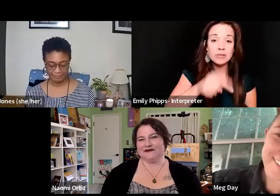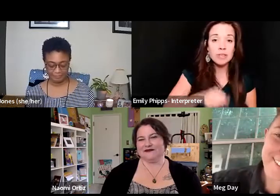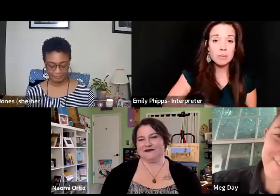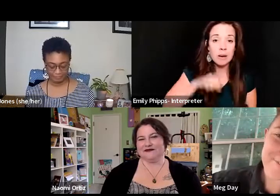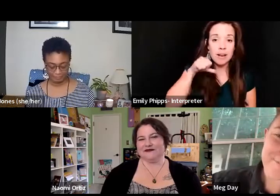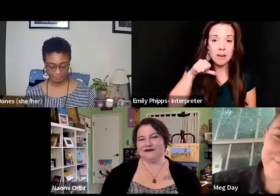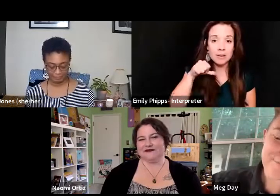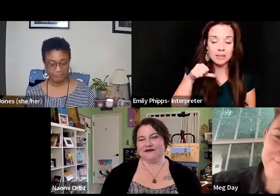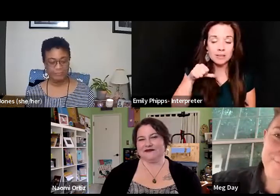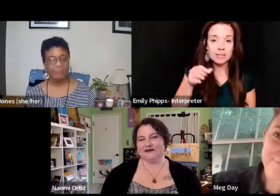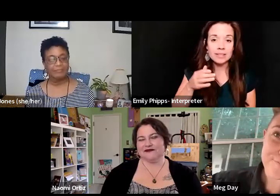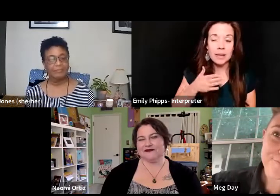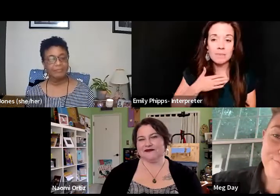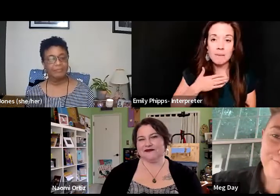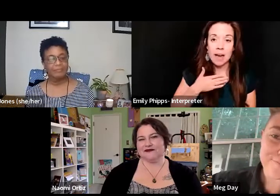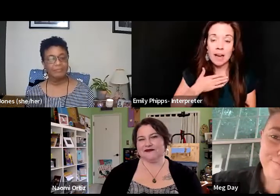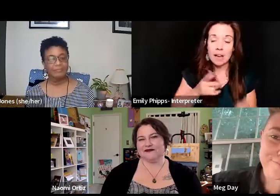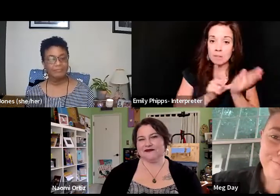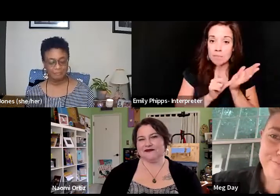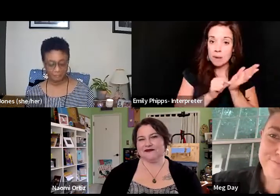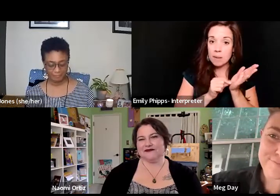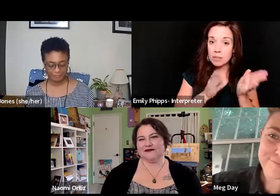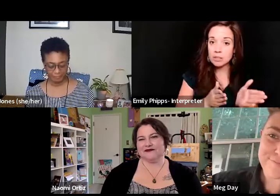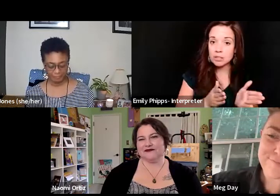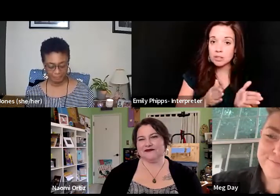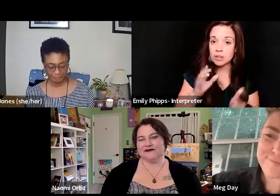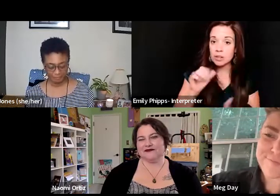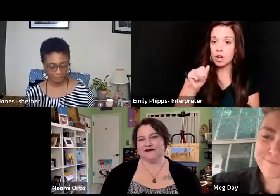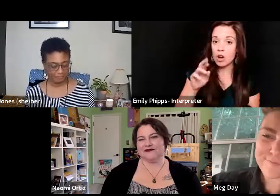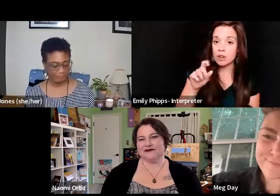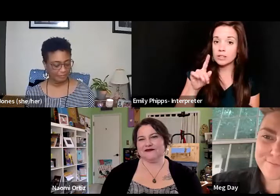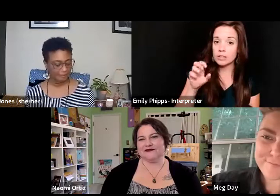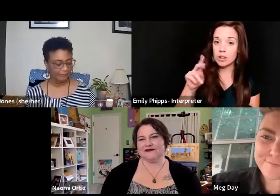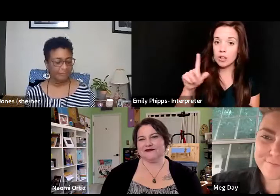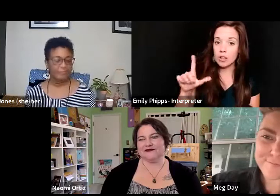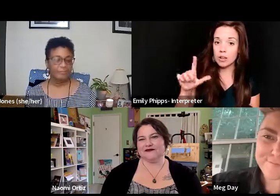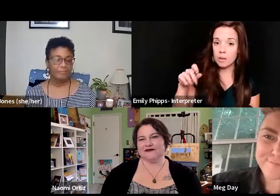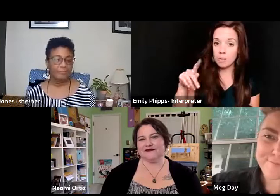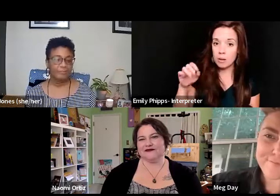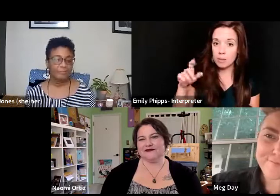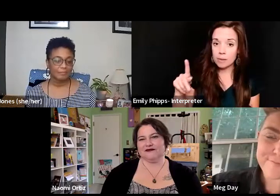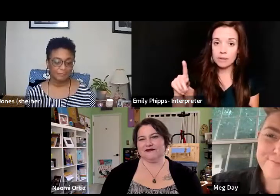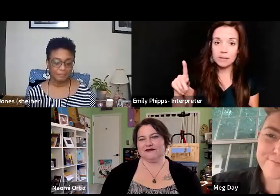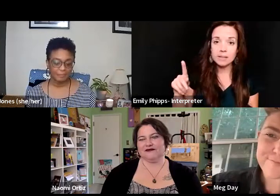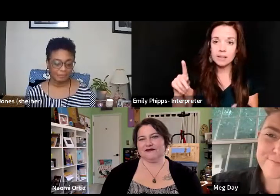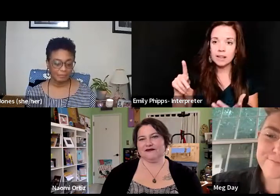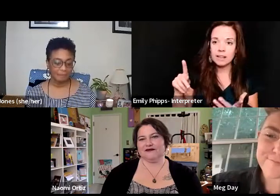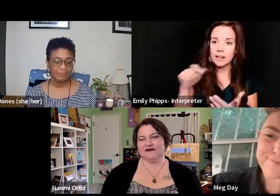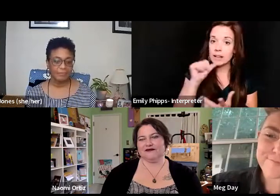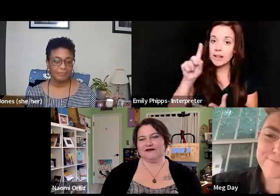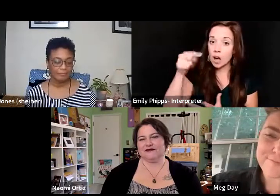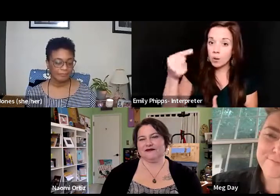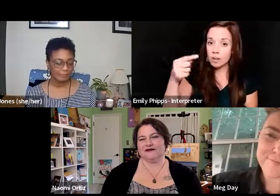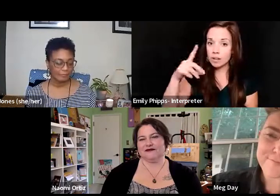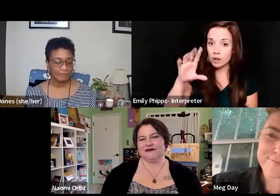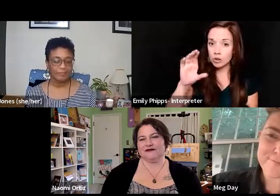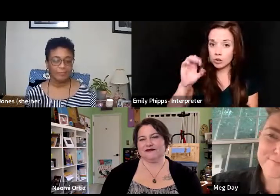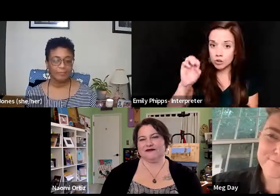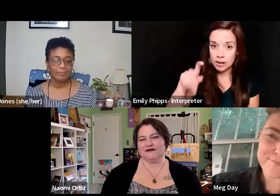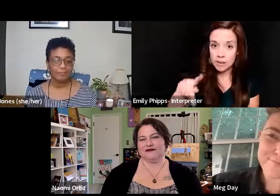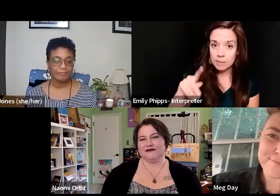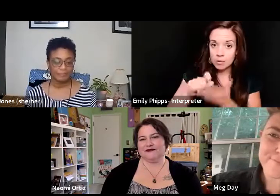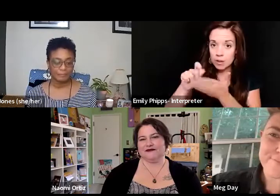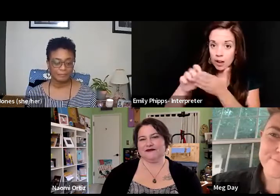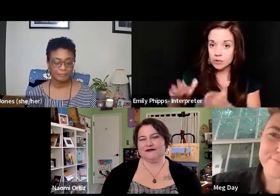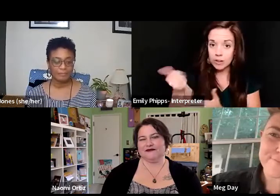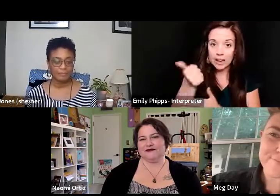my public, my, my publisher at Arsenal Pulp has access, like they, not just for the Crip writers. They're like, if you know, for any